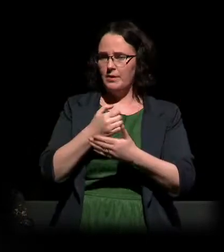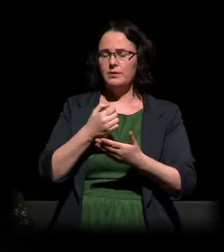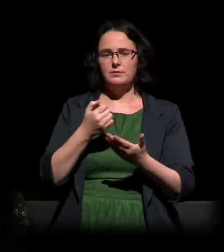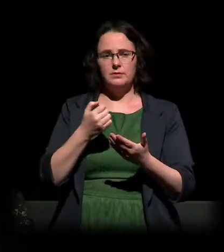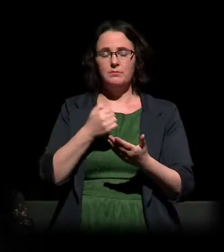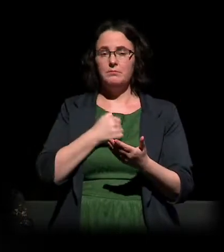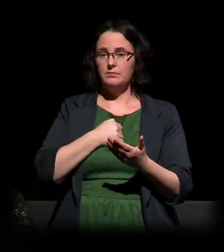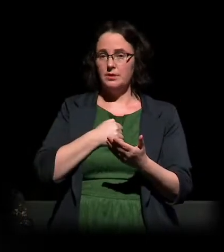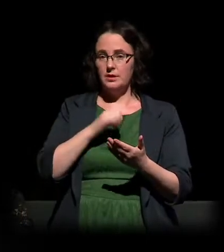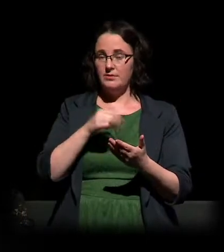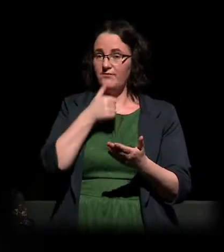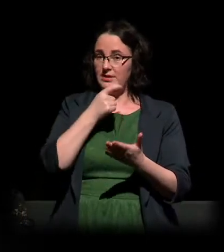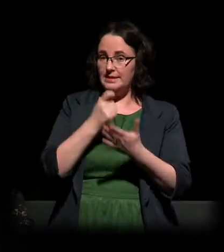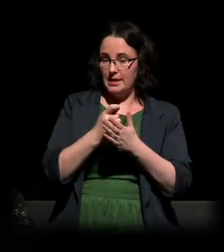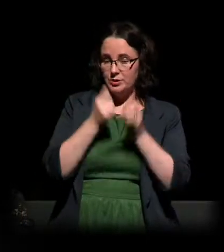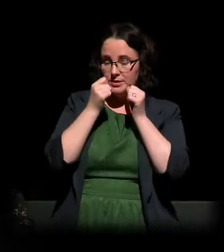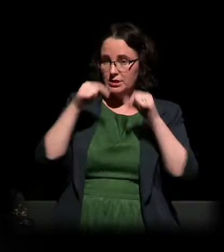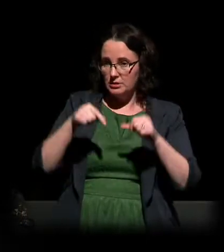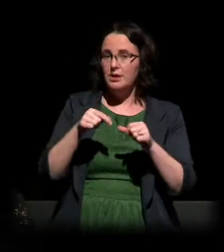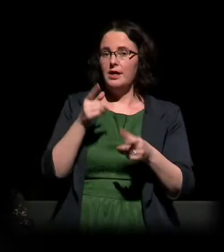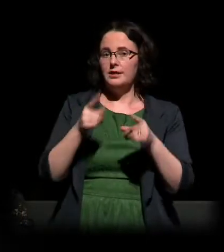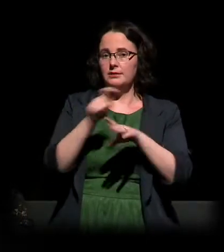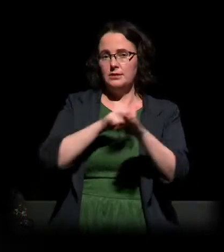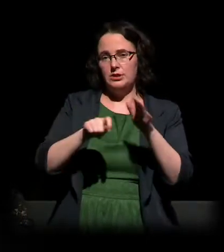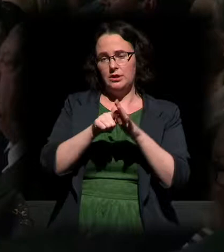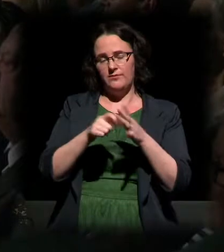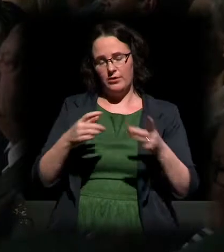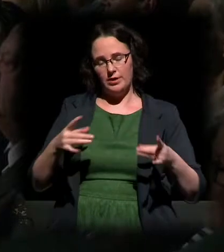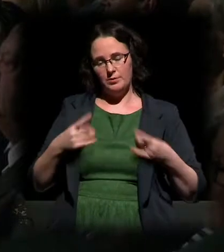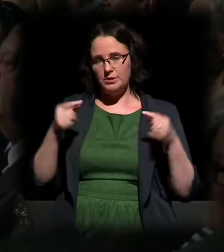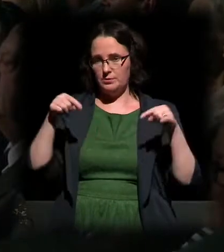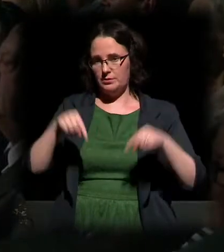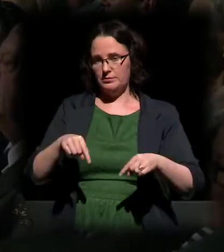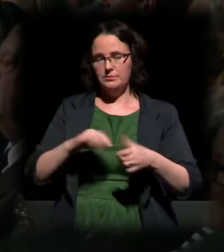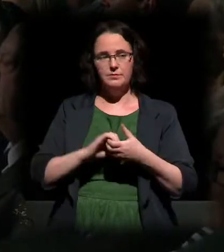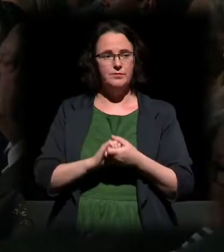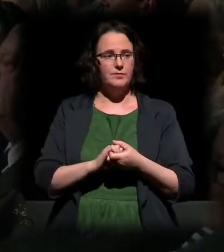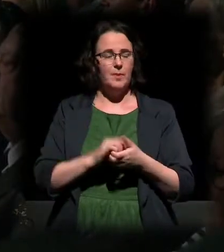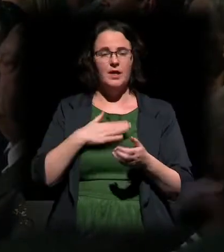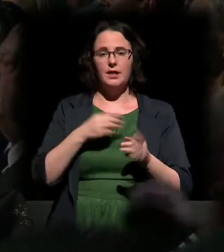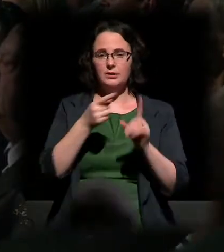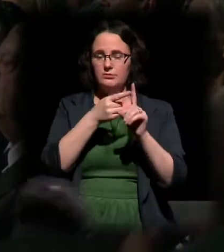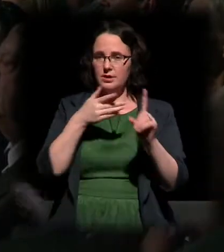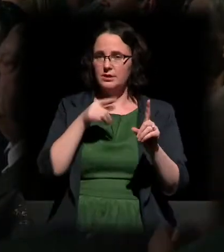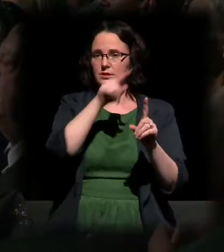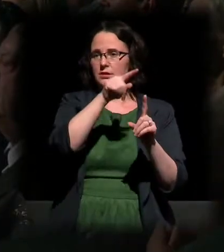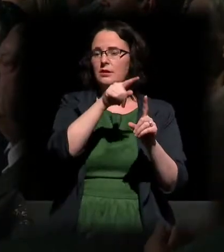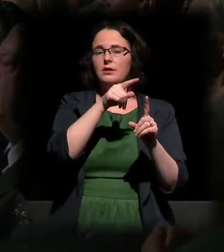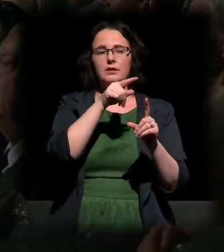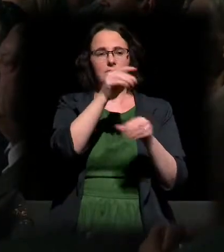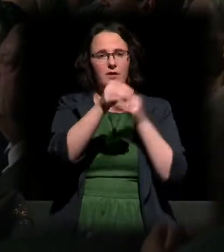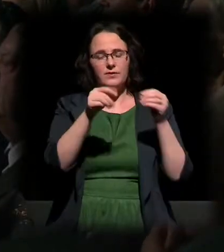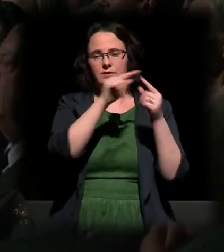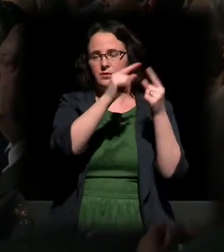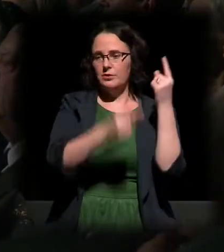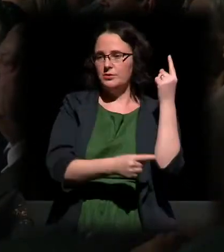the ceremony, but it is my first as Taoiseach, and I'm very pleased to do so. I want to acknowledge both the Office of the Lord Mayor of Dublin